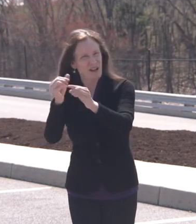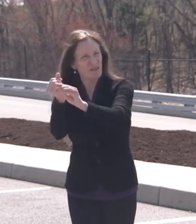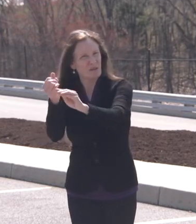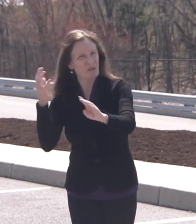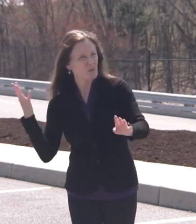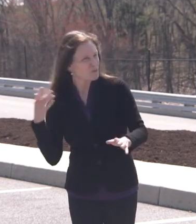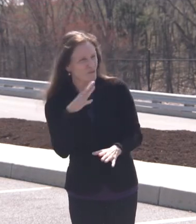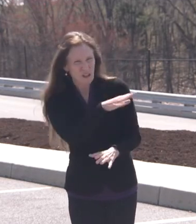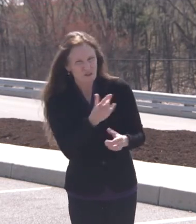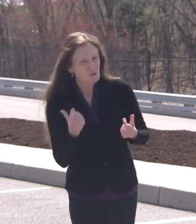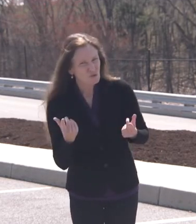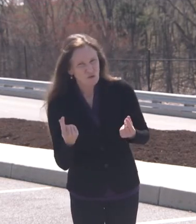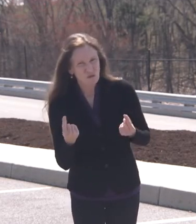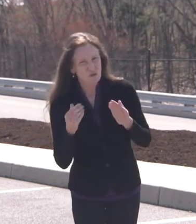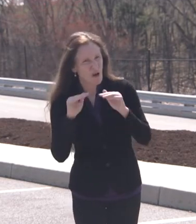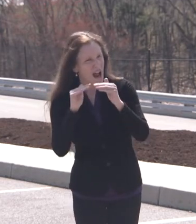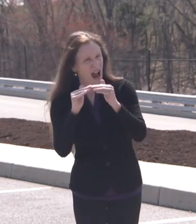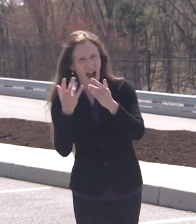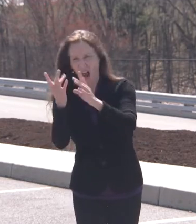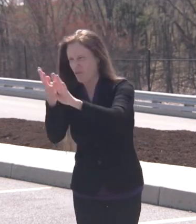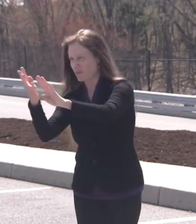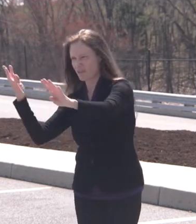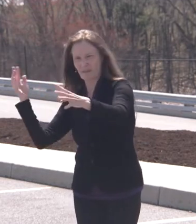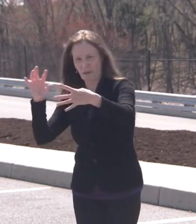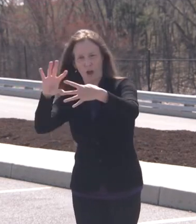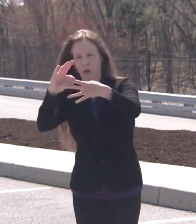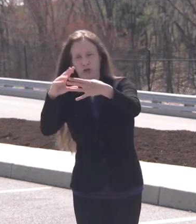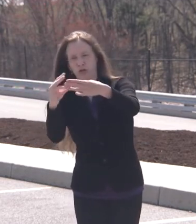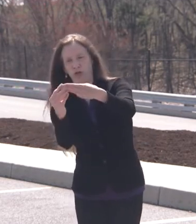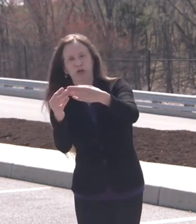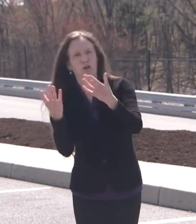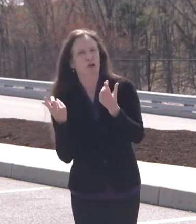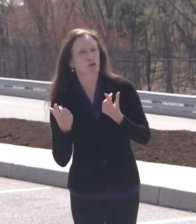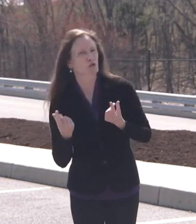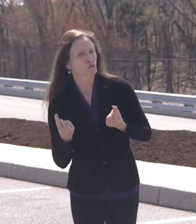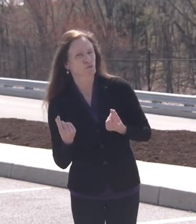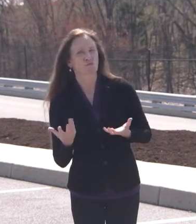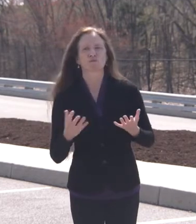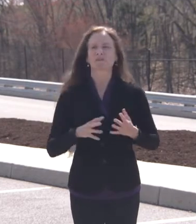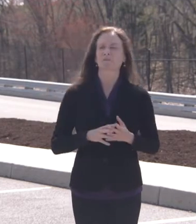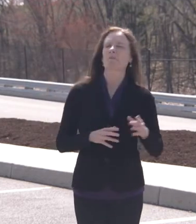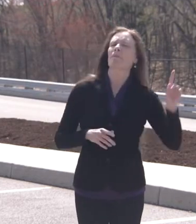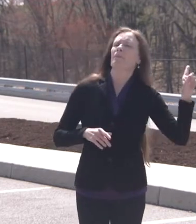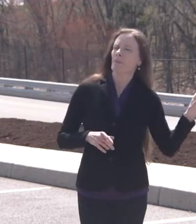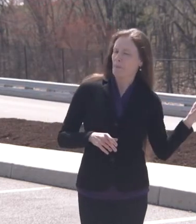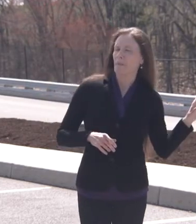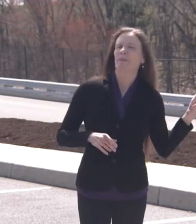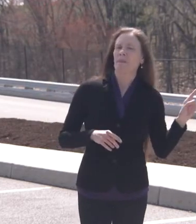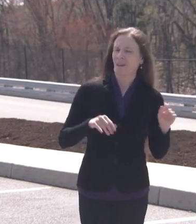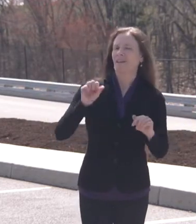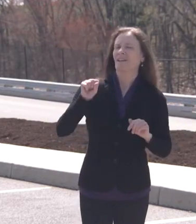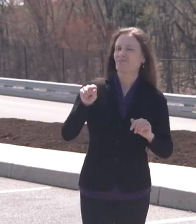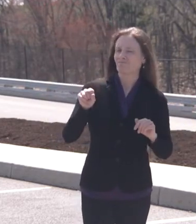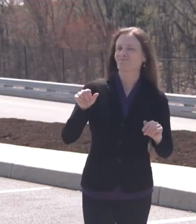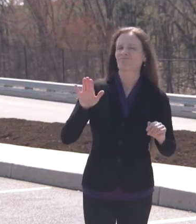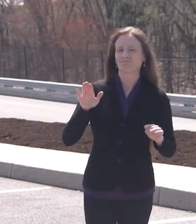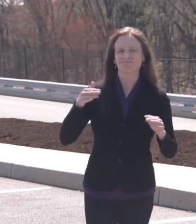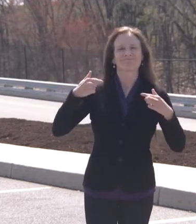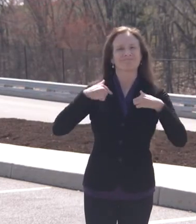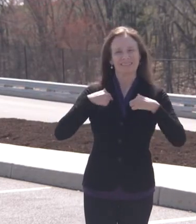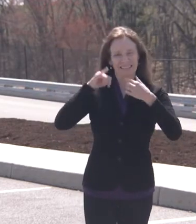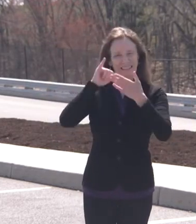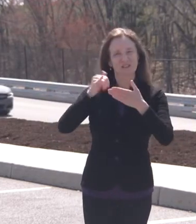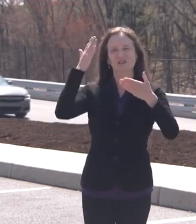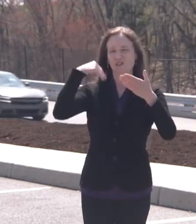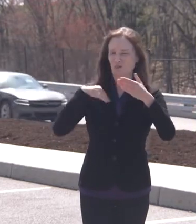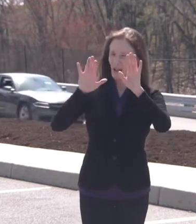efforts to try and aid with that backlog not happening? Yeah, as I said, one of the things is to phase it to 1B, then 1C, and